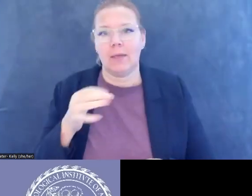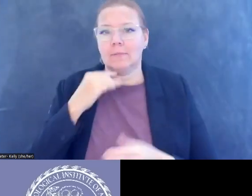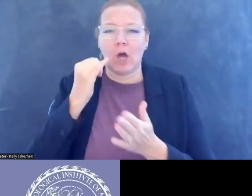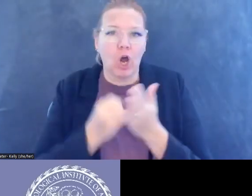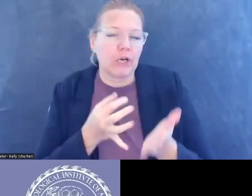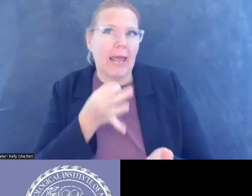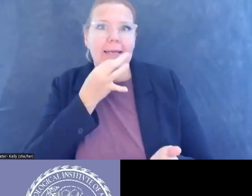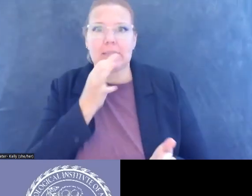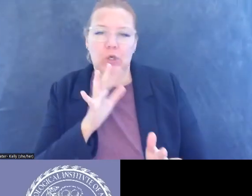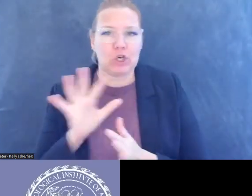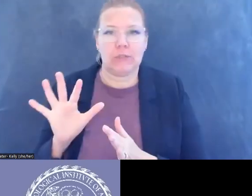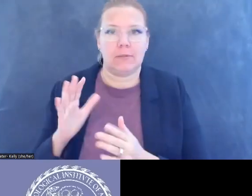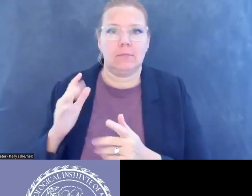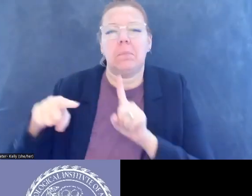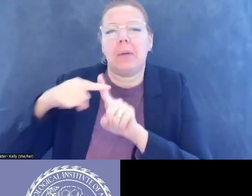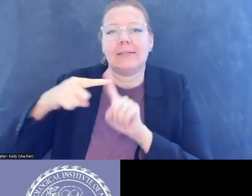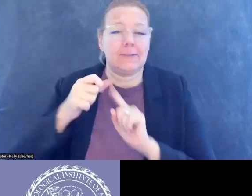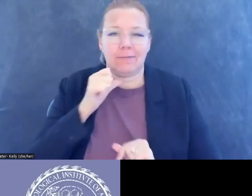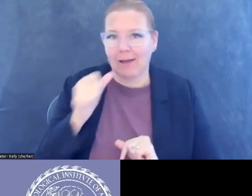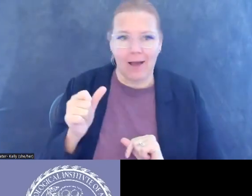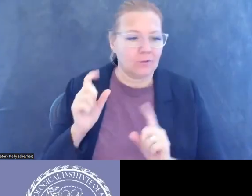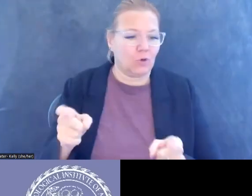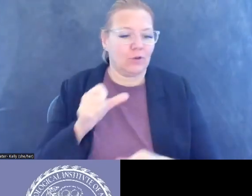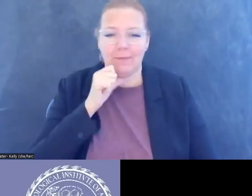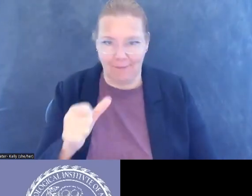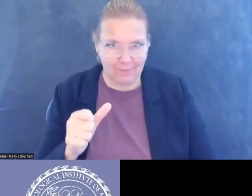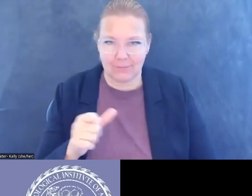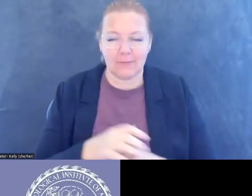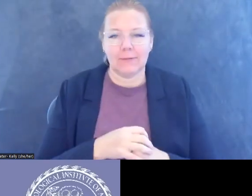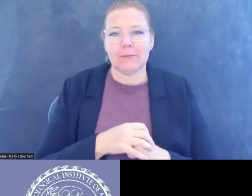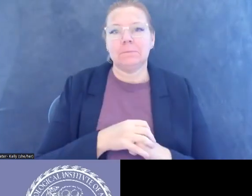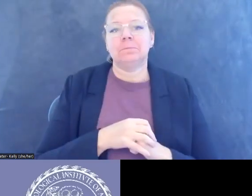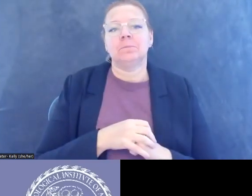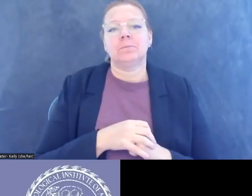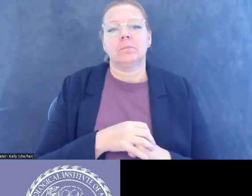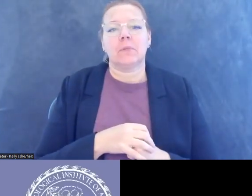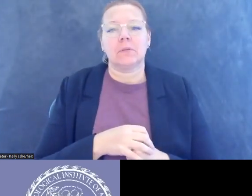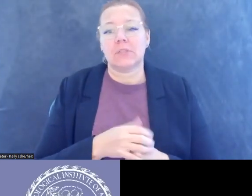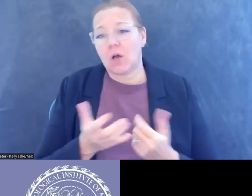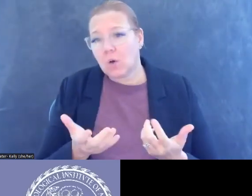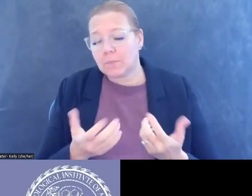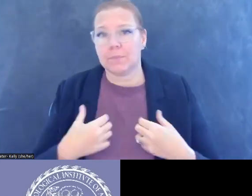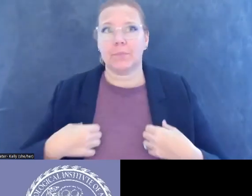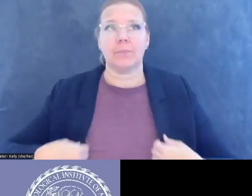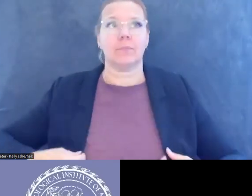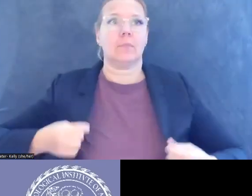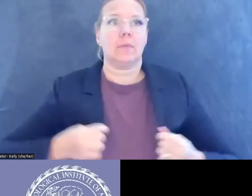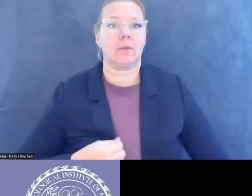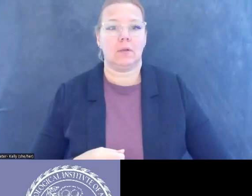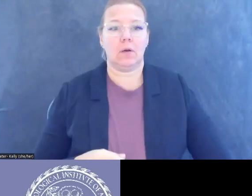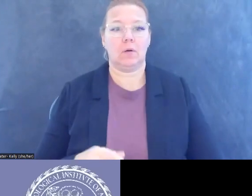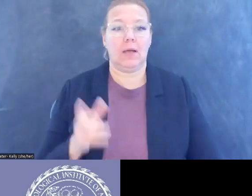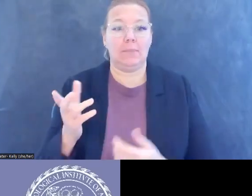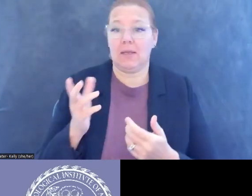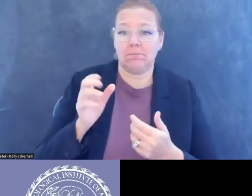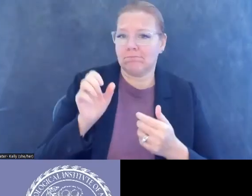you know, donor. So I cannot commend the work of Southern District of the